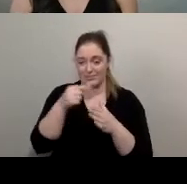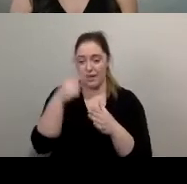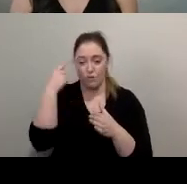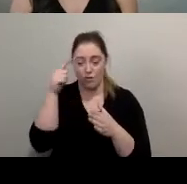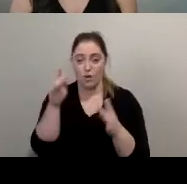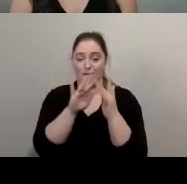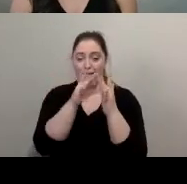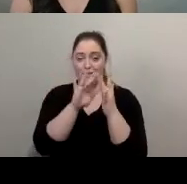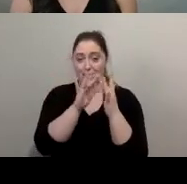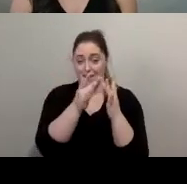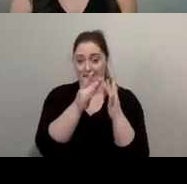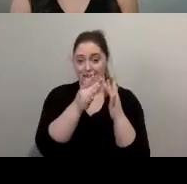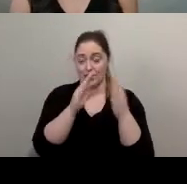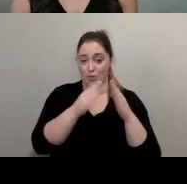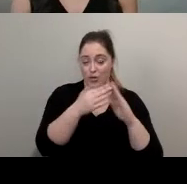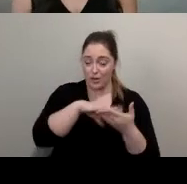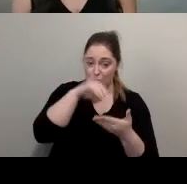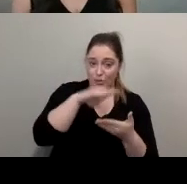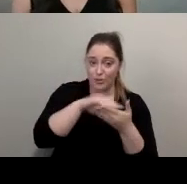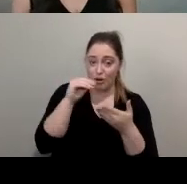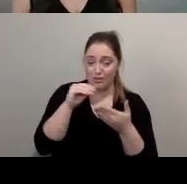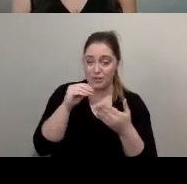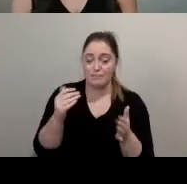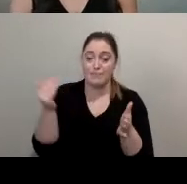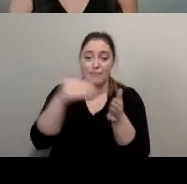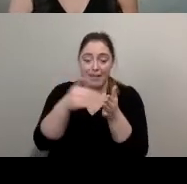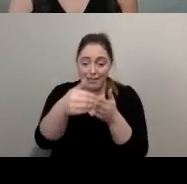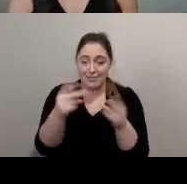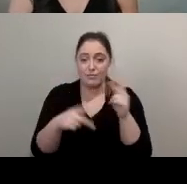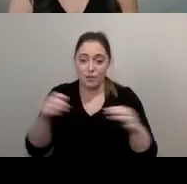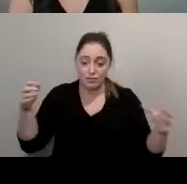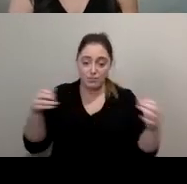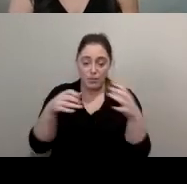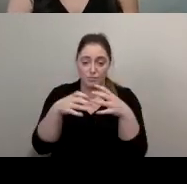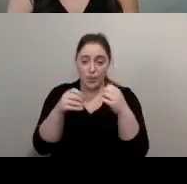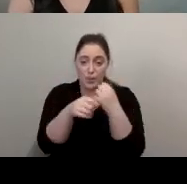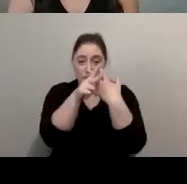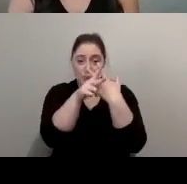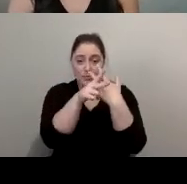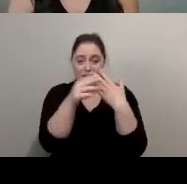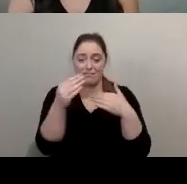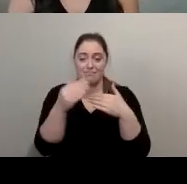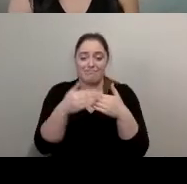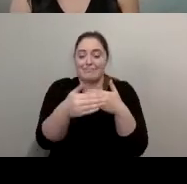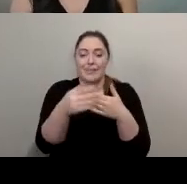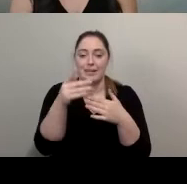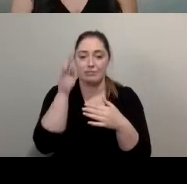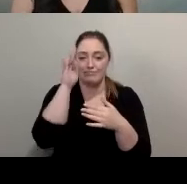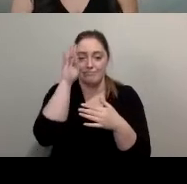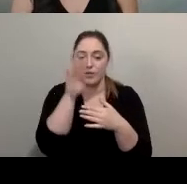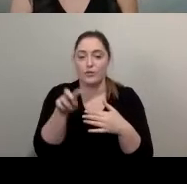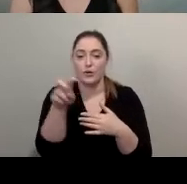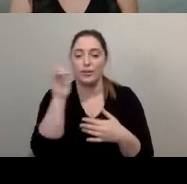millions come together to take their next step on their creative journey community we're also very thankful for all of our